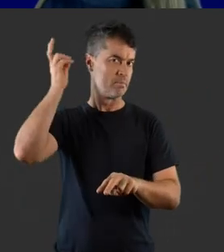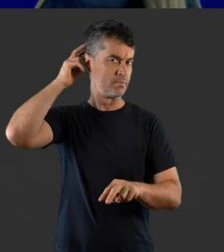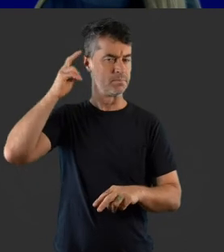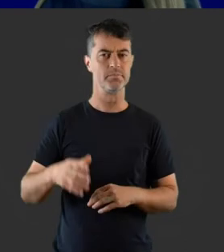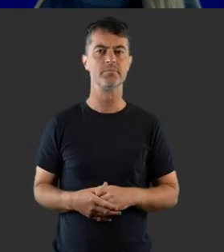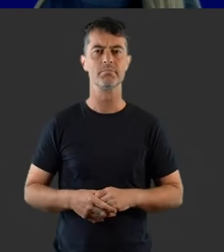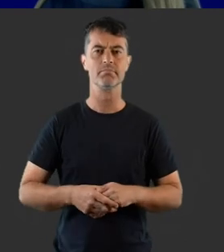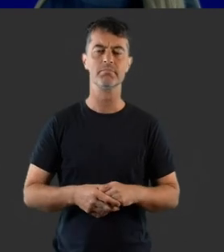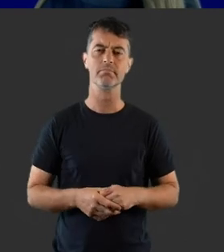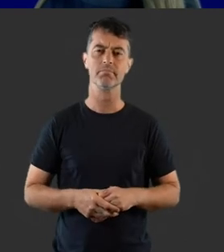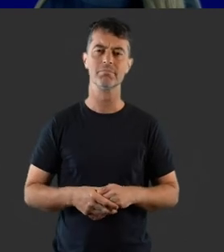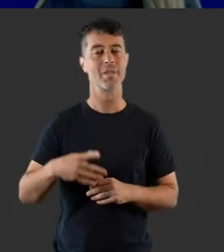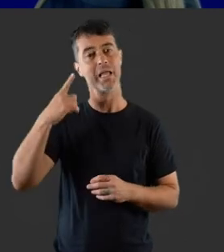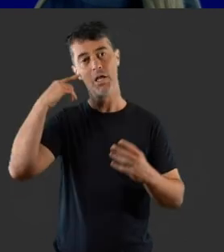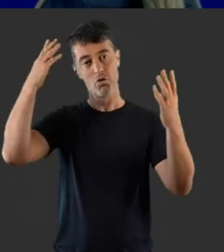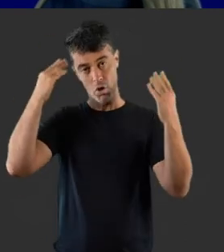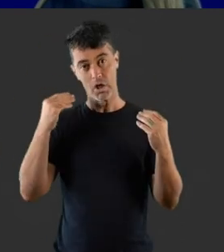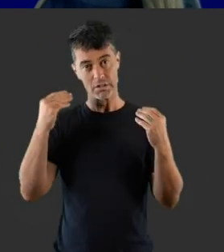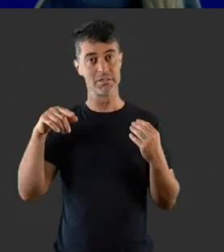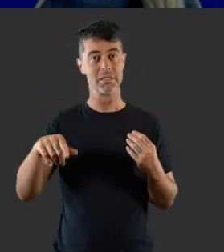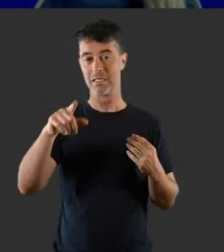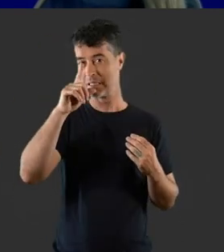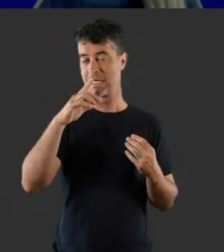facing a child wearing a cochlear implant.